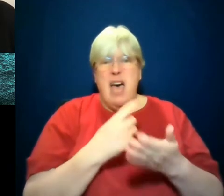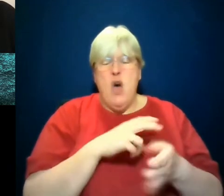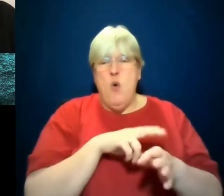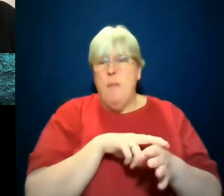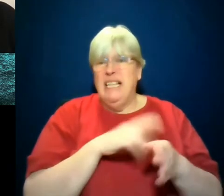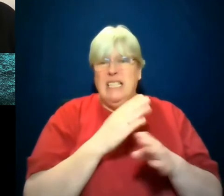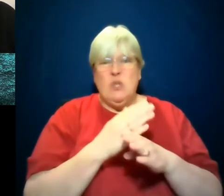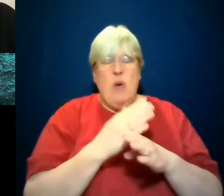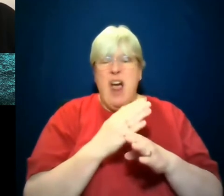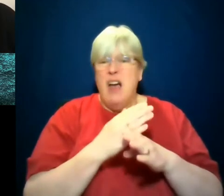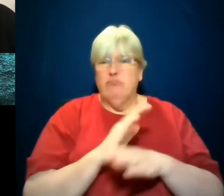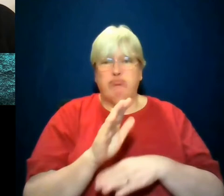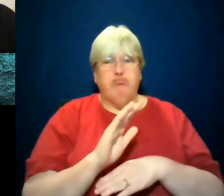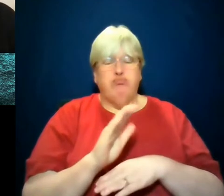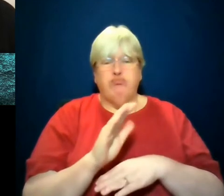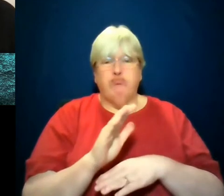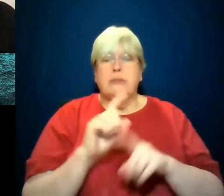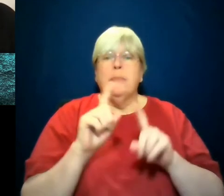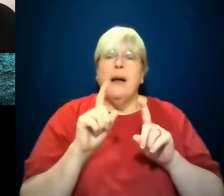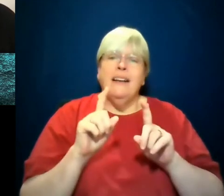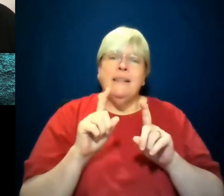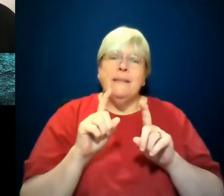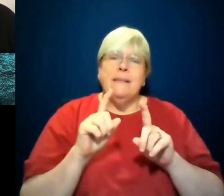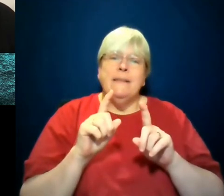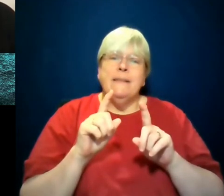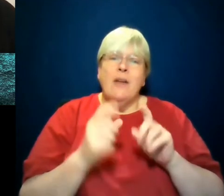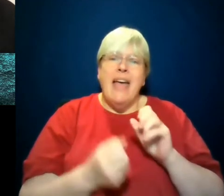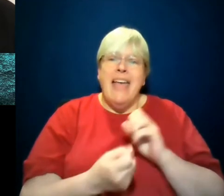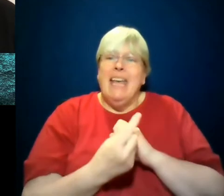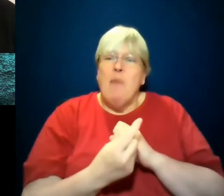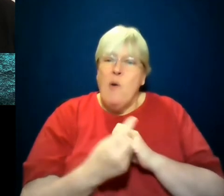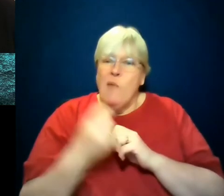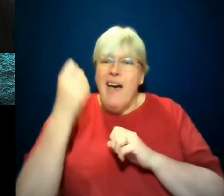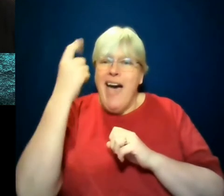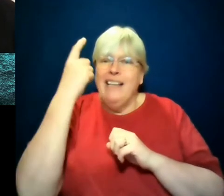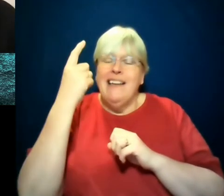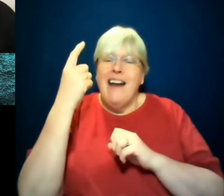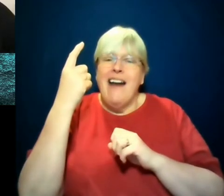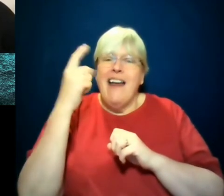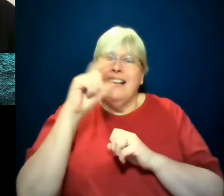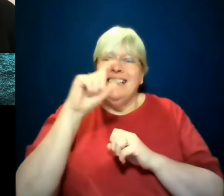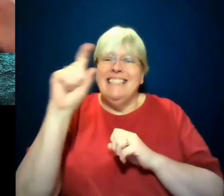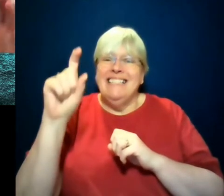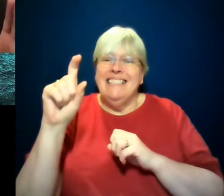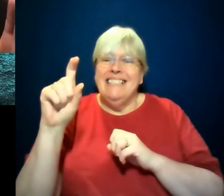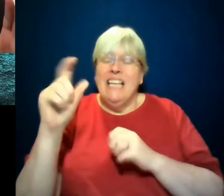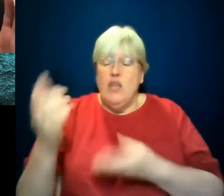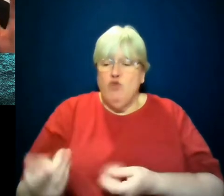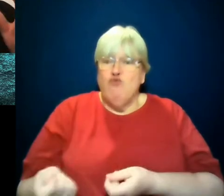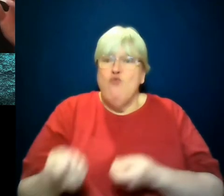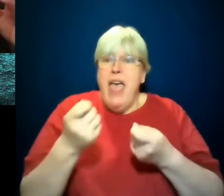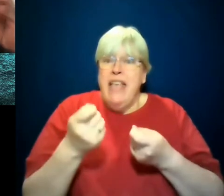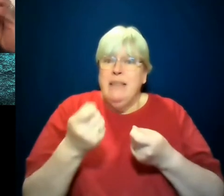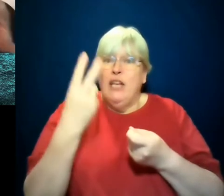but when I came up with this idea that he had been raised by these two twin, identical twin uncles who looked